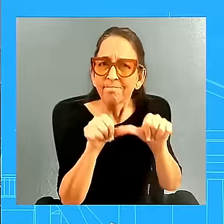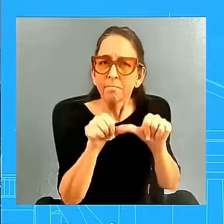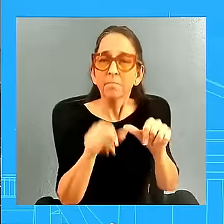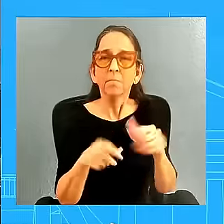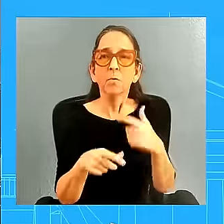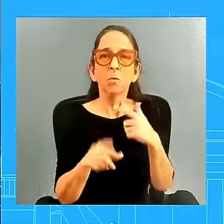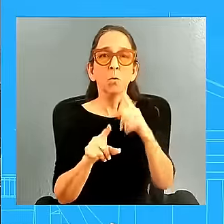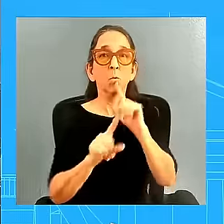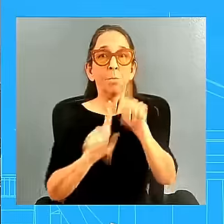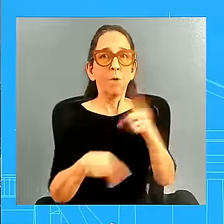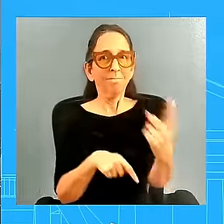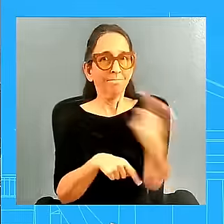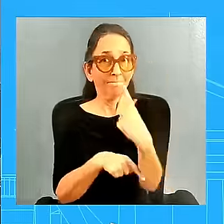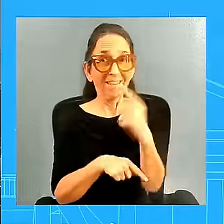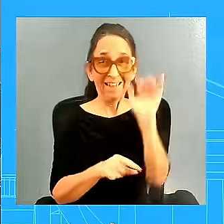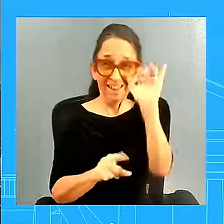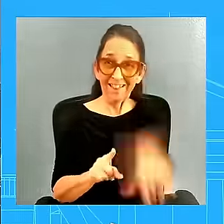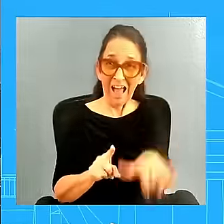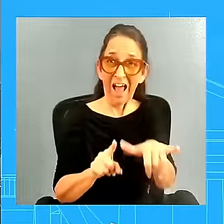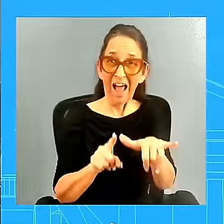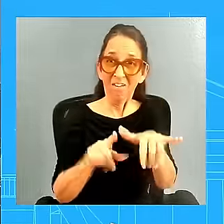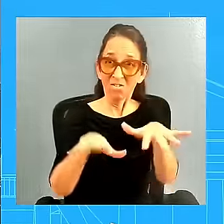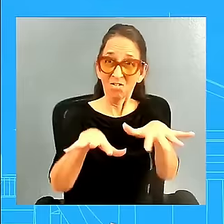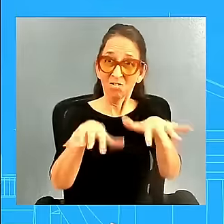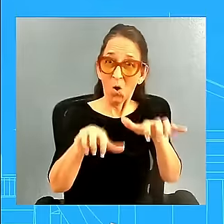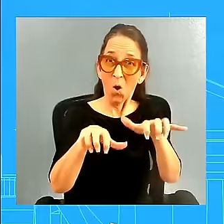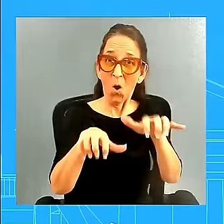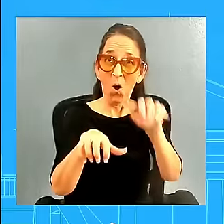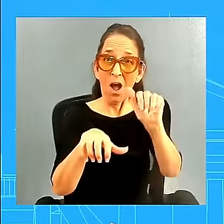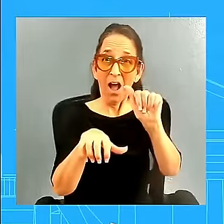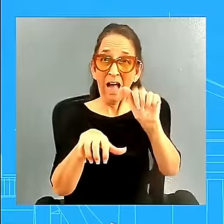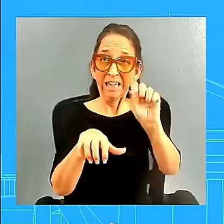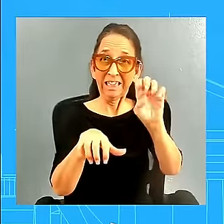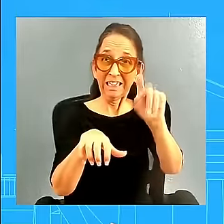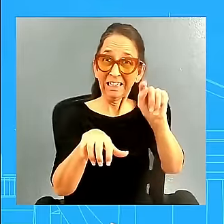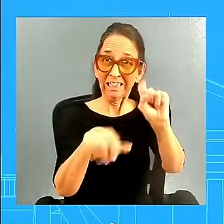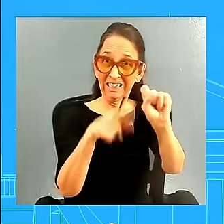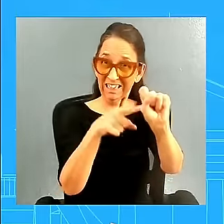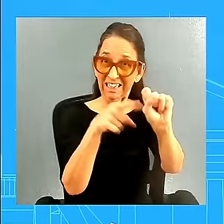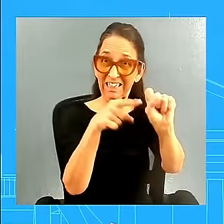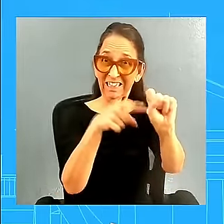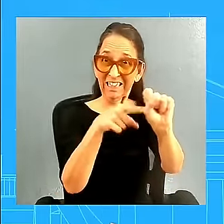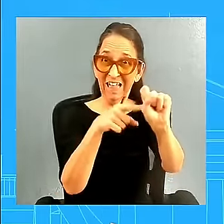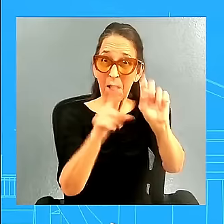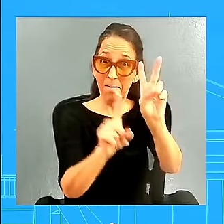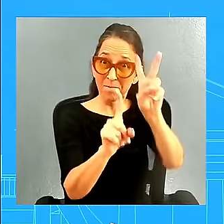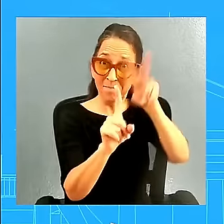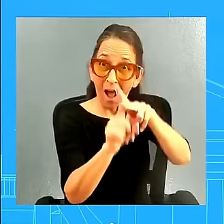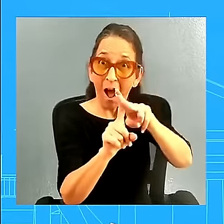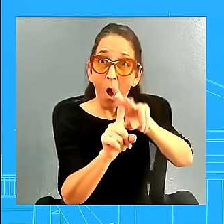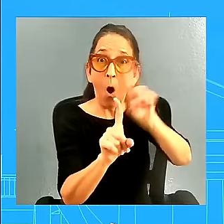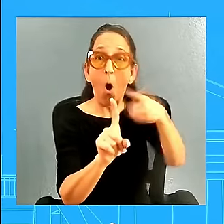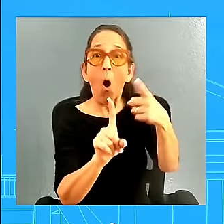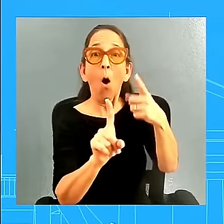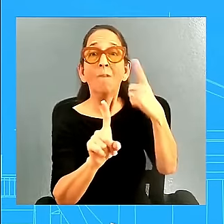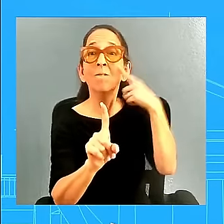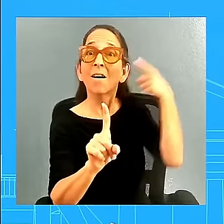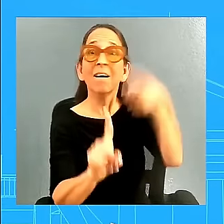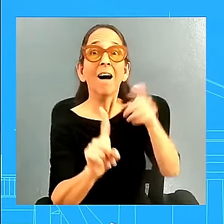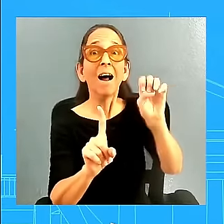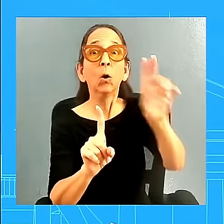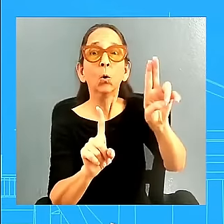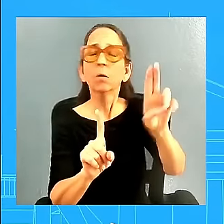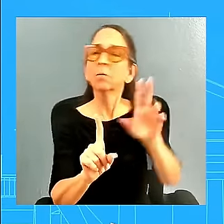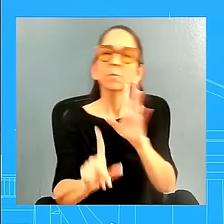Union or also the U.S. assets? It is. It's for all the frozen assets. Also in the U.S. I